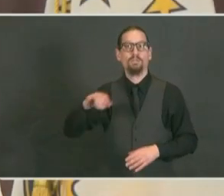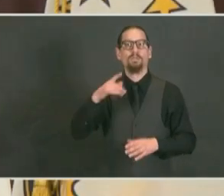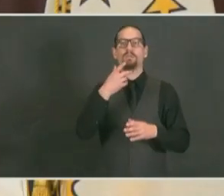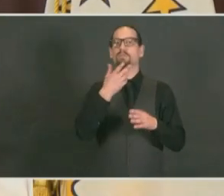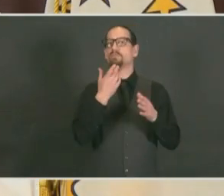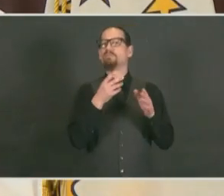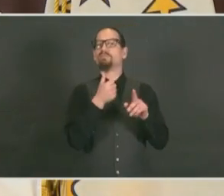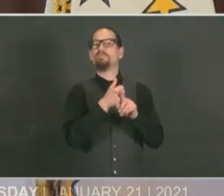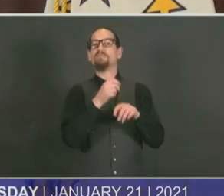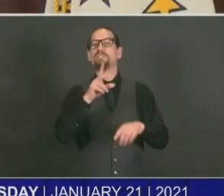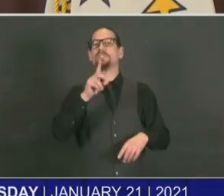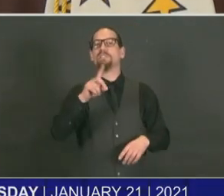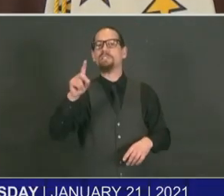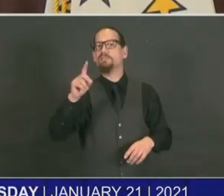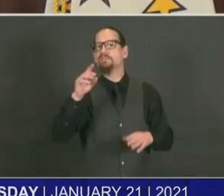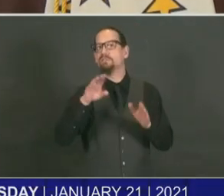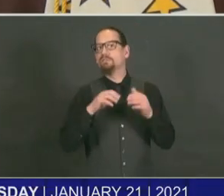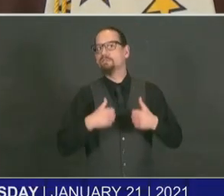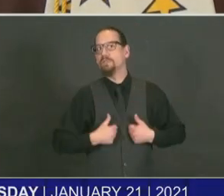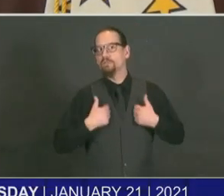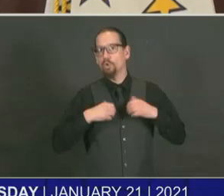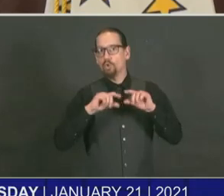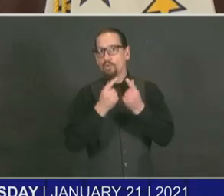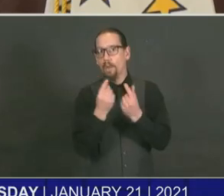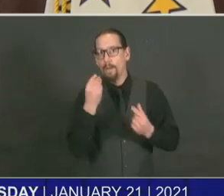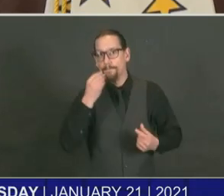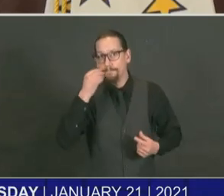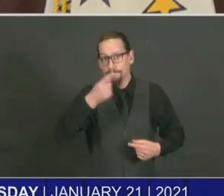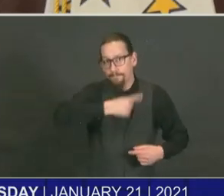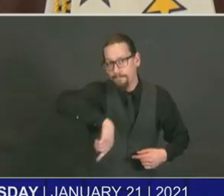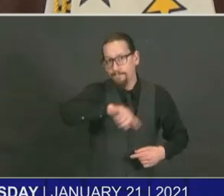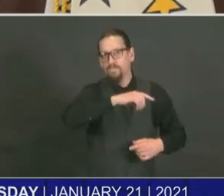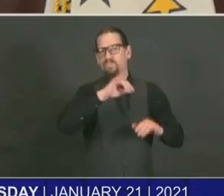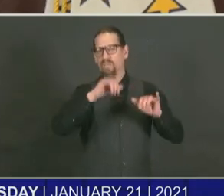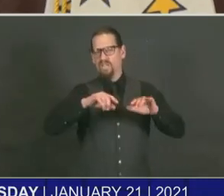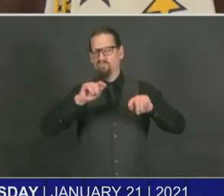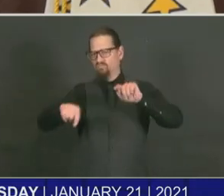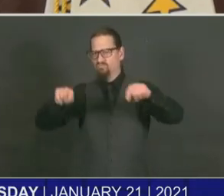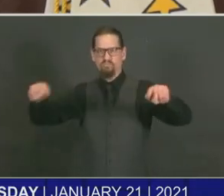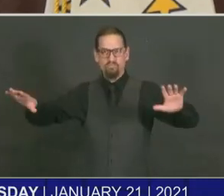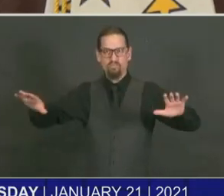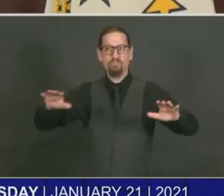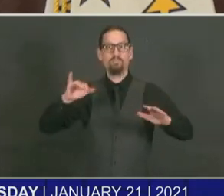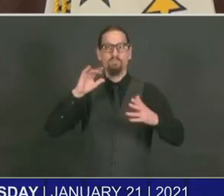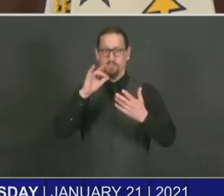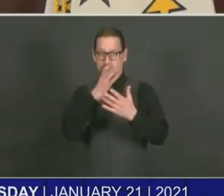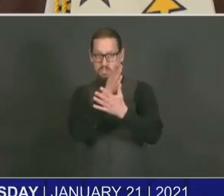Once we get this segment going, we're going to look next to people who are age 75 years of age and older.